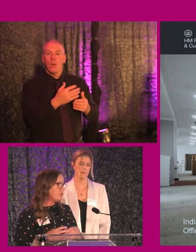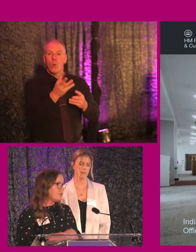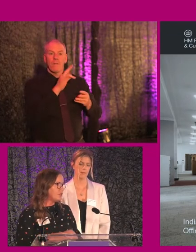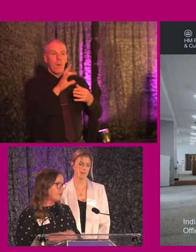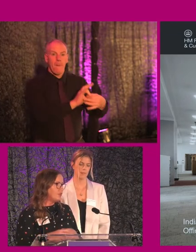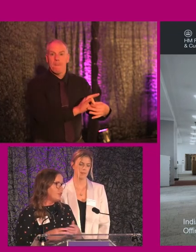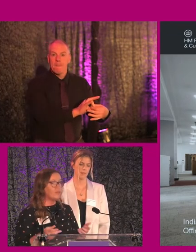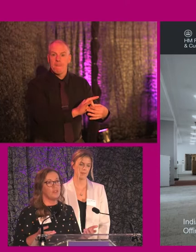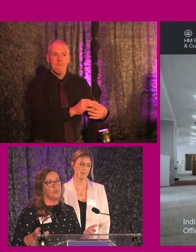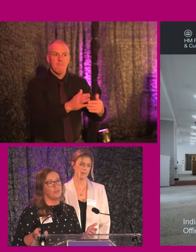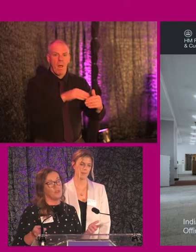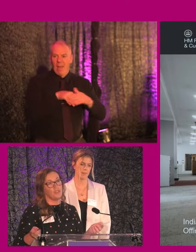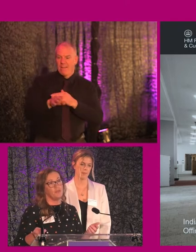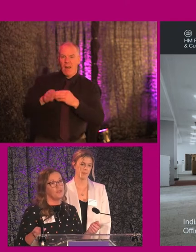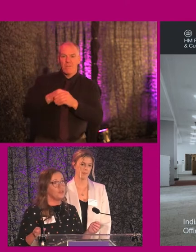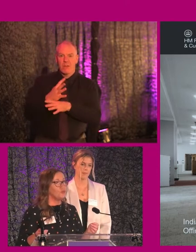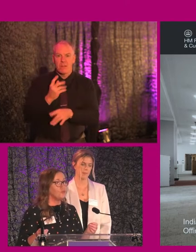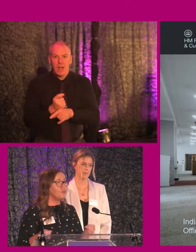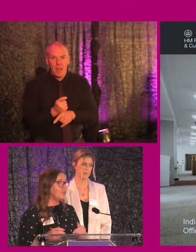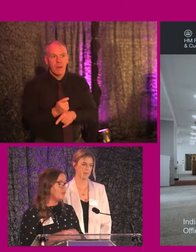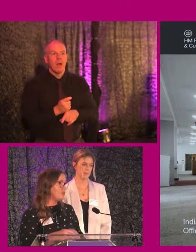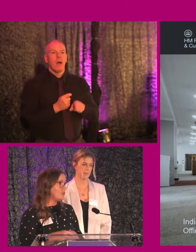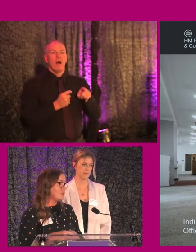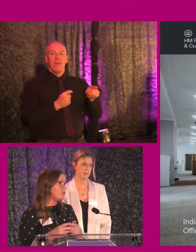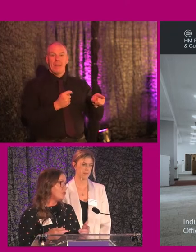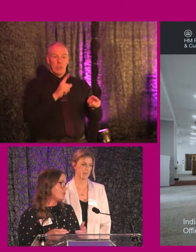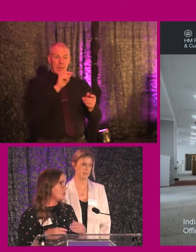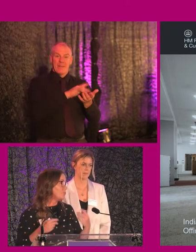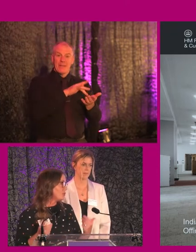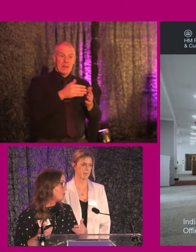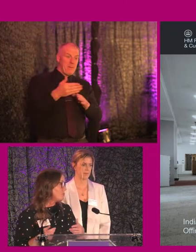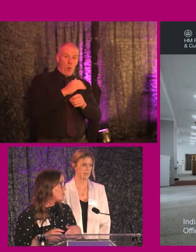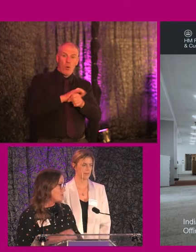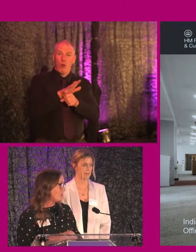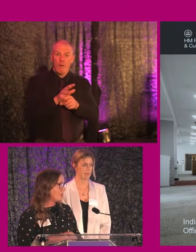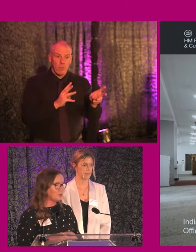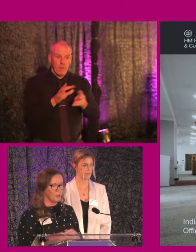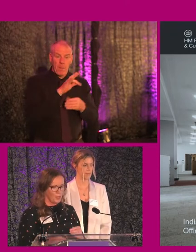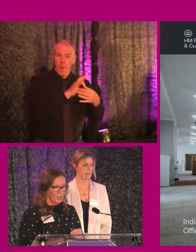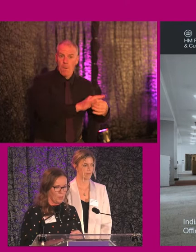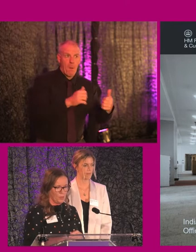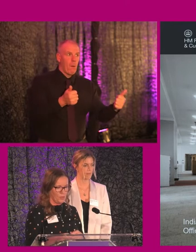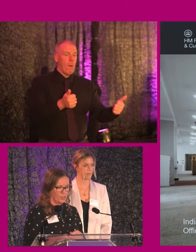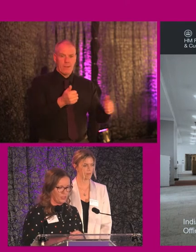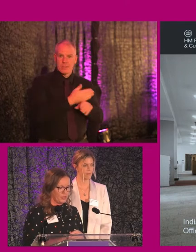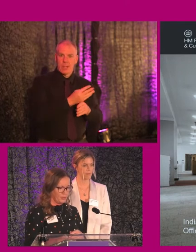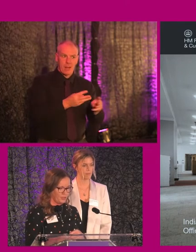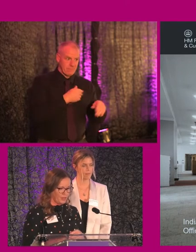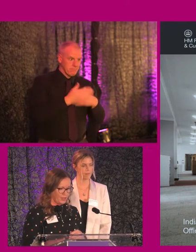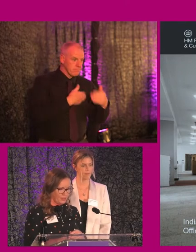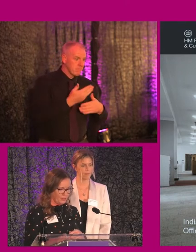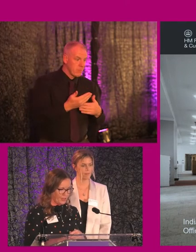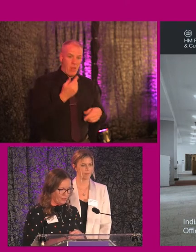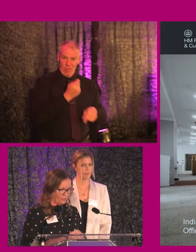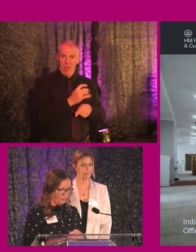as in the office. And obviously that was in 2015. So before we even thought about COVID and working from home and like, so the agility was there